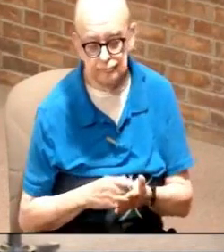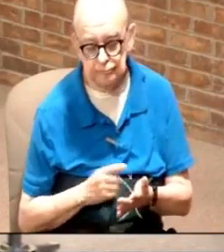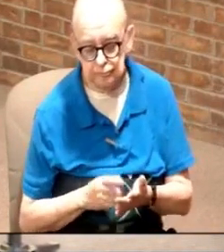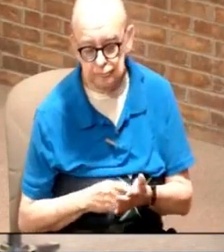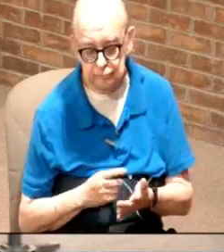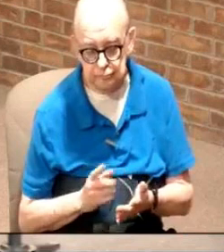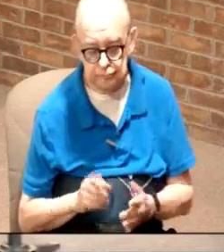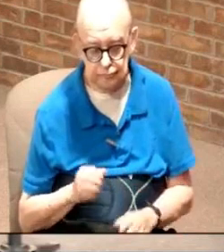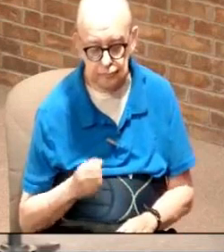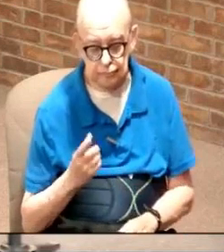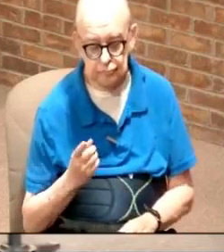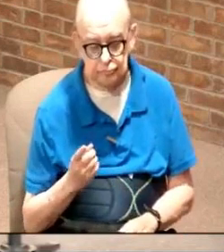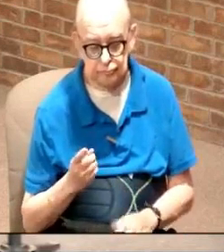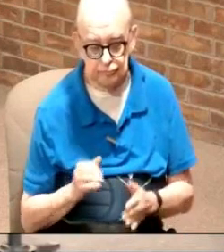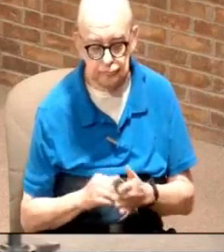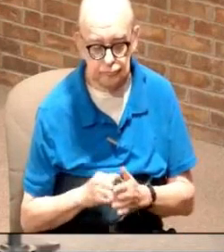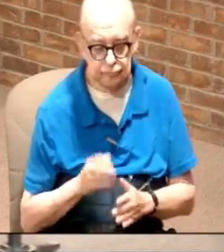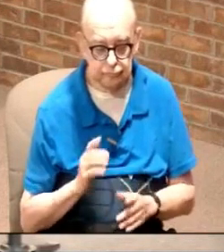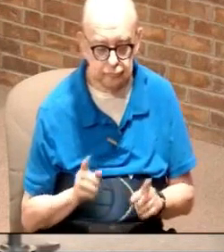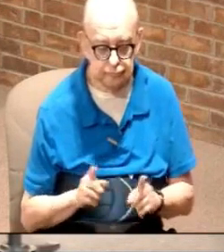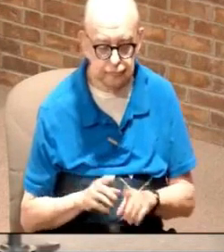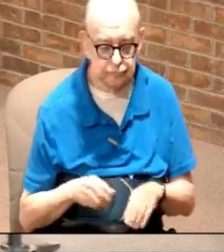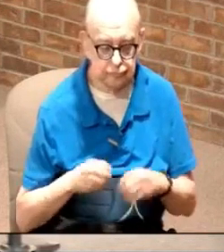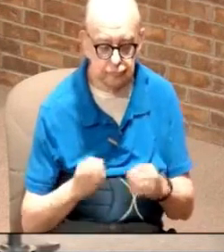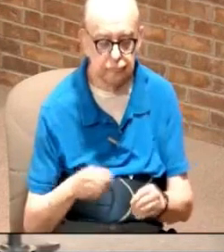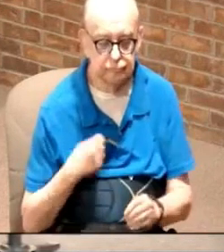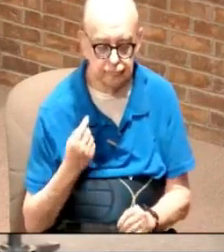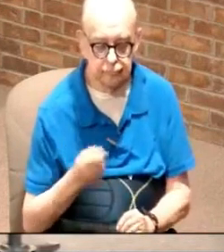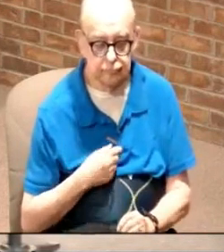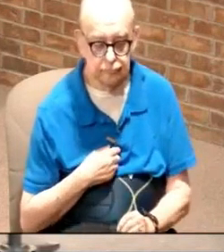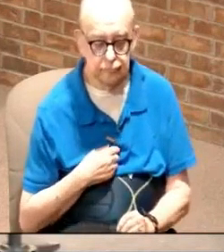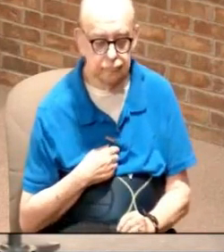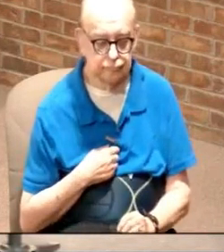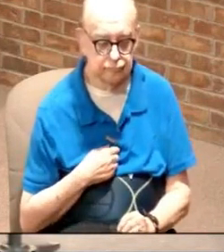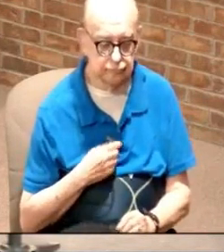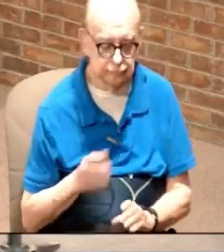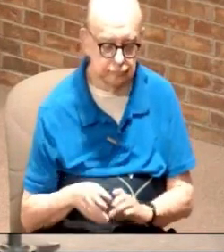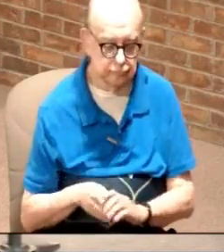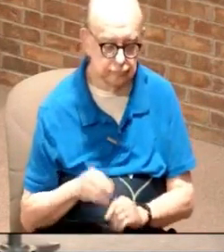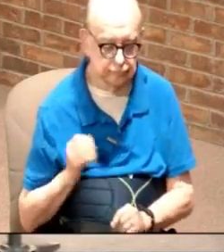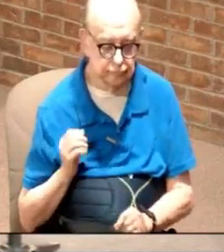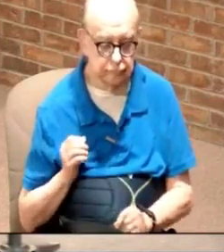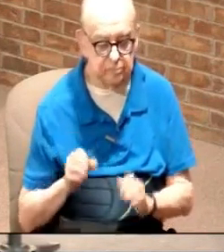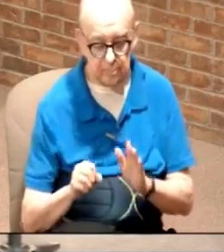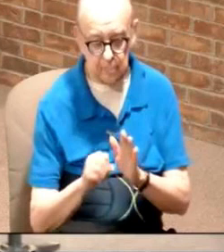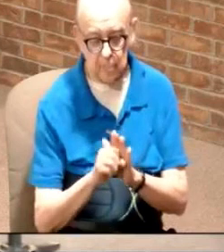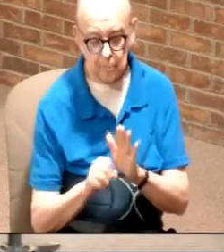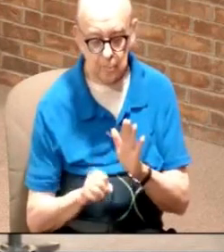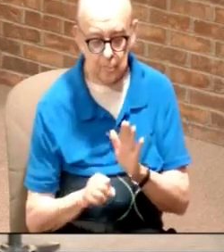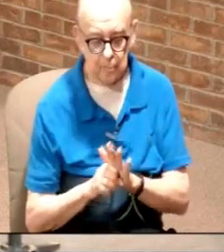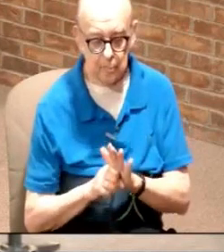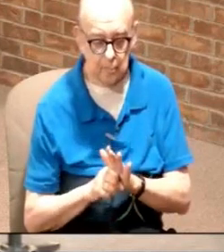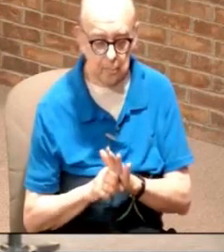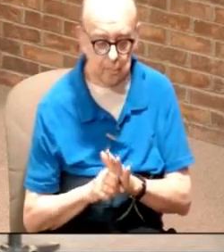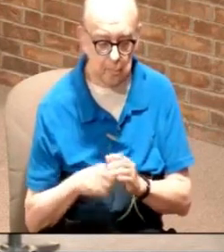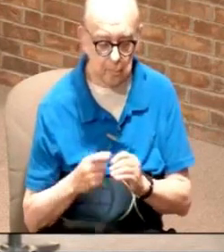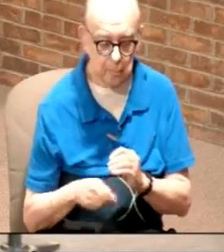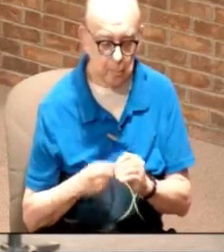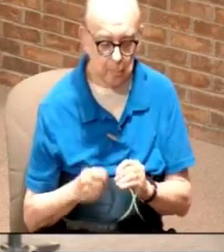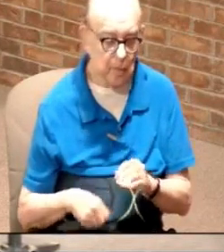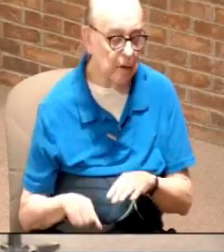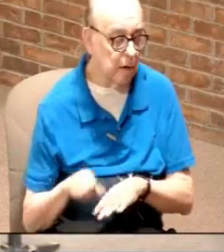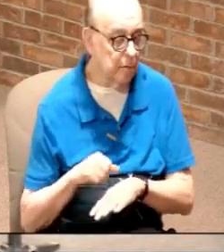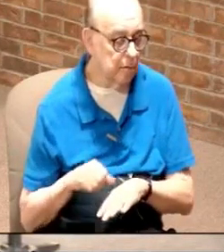you need to understand that God also gives us external symbols about